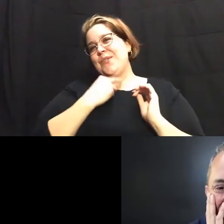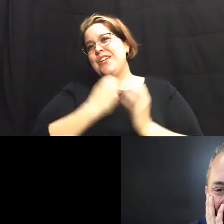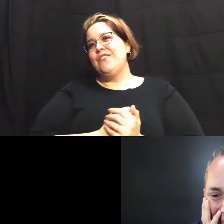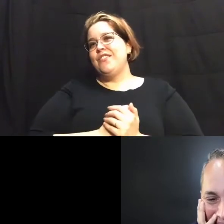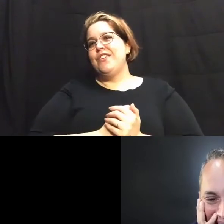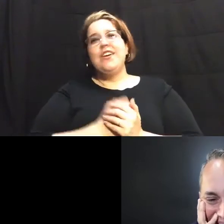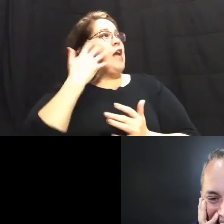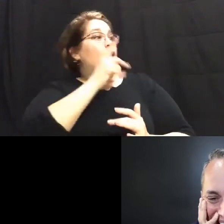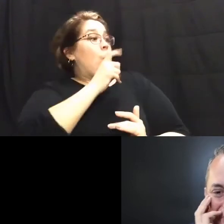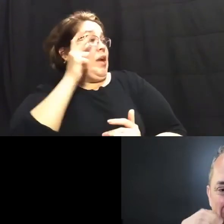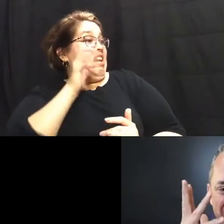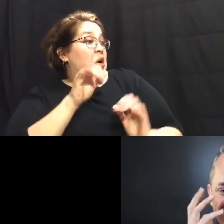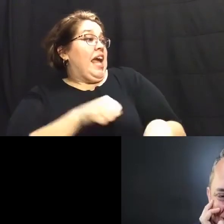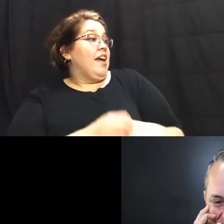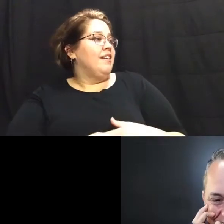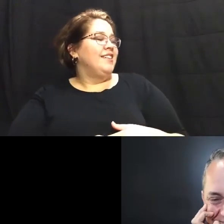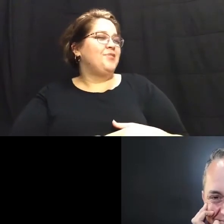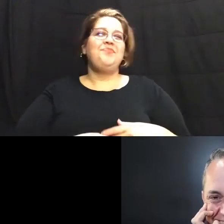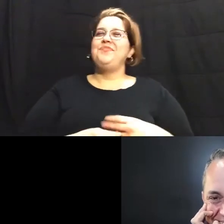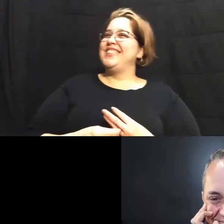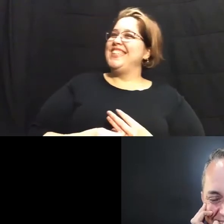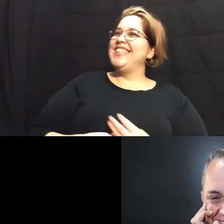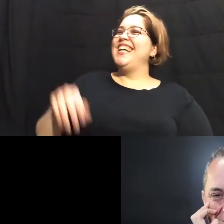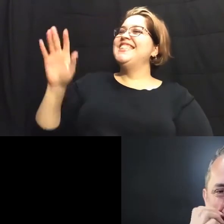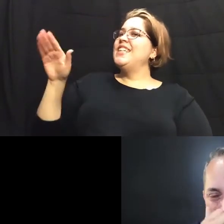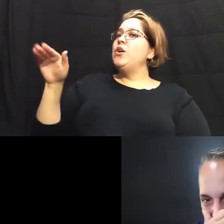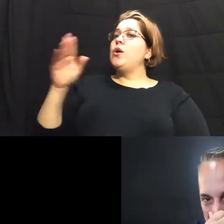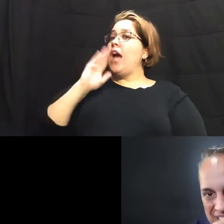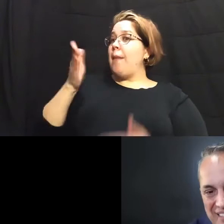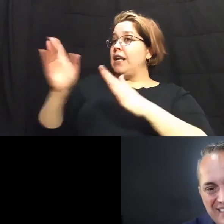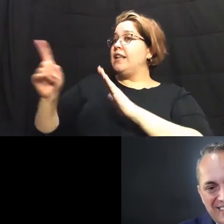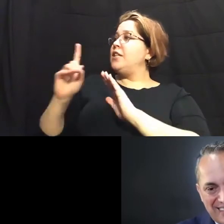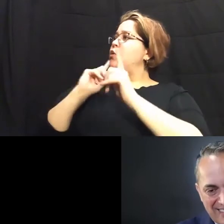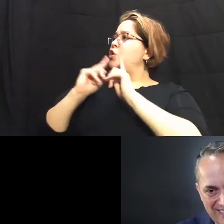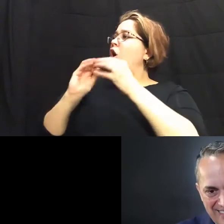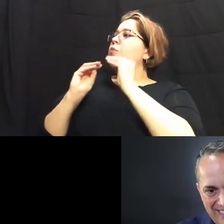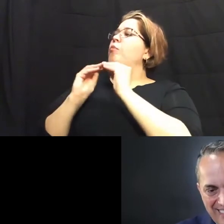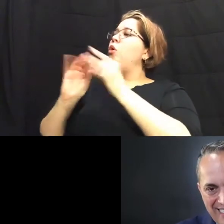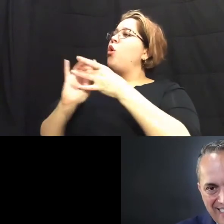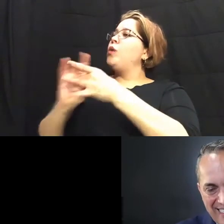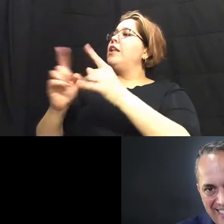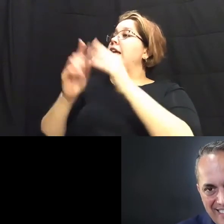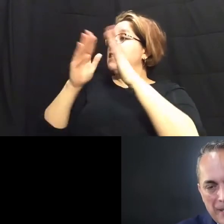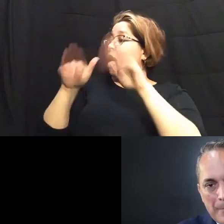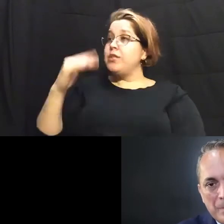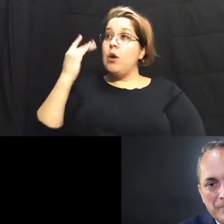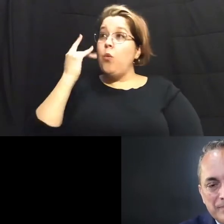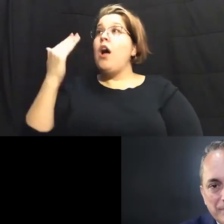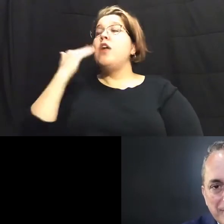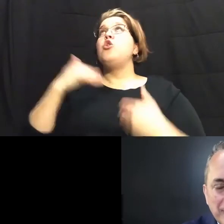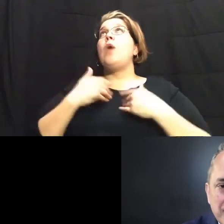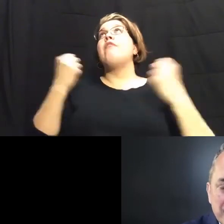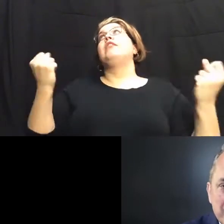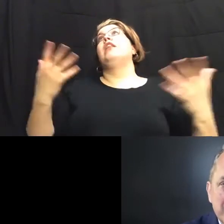people can hear it but yeah uh greg um i i'm gonna let you speak more on on on housing because i know you have a lot to say